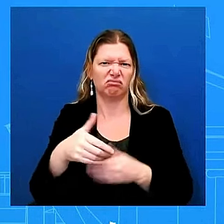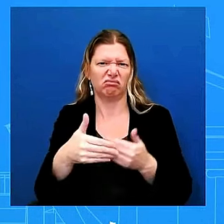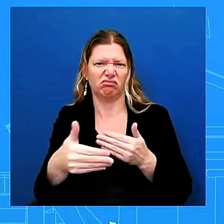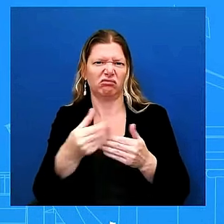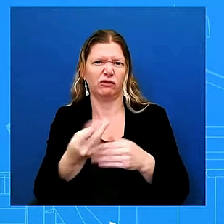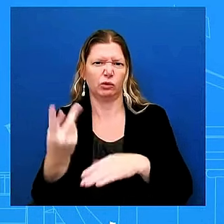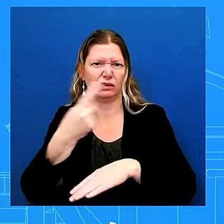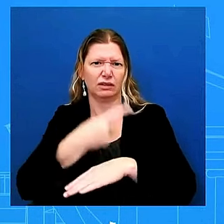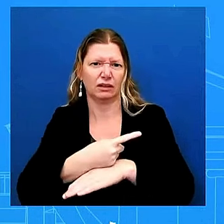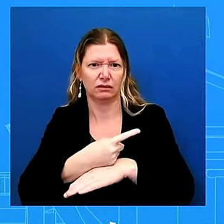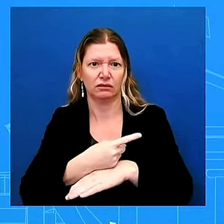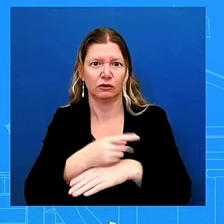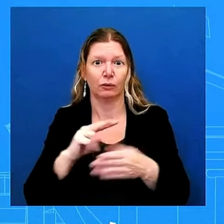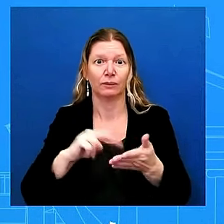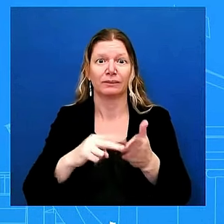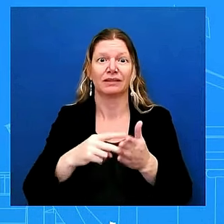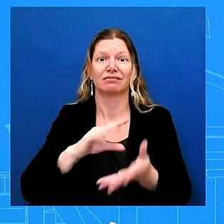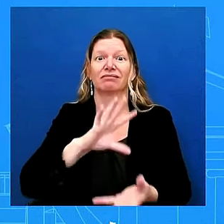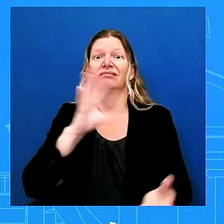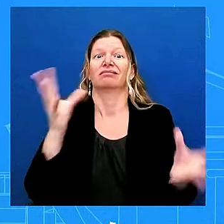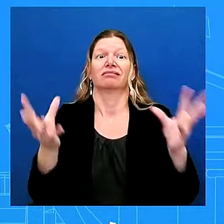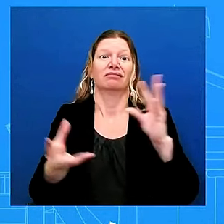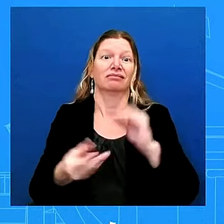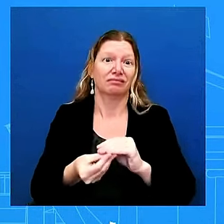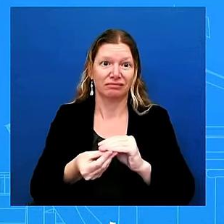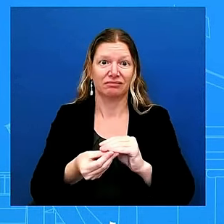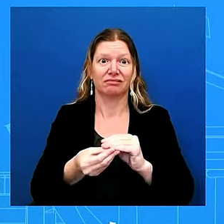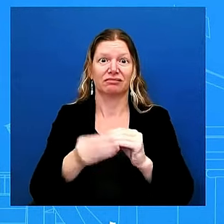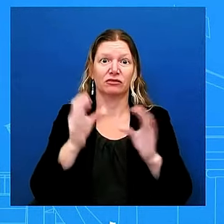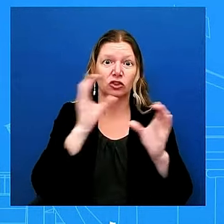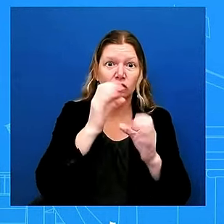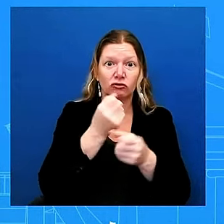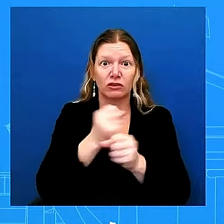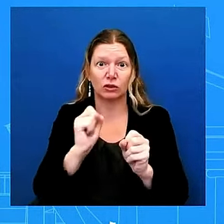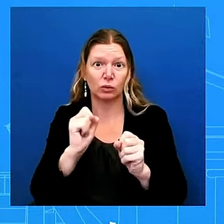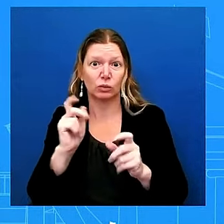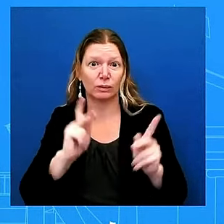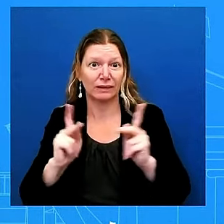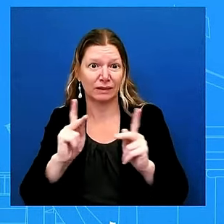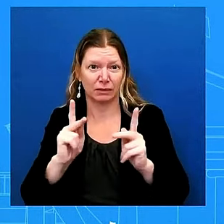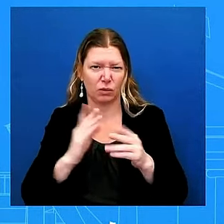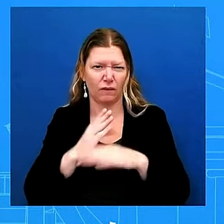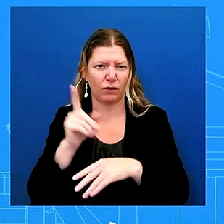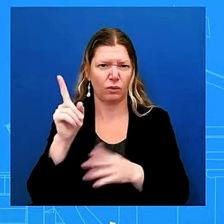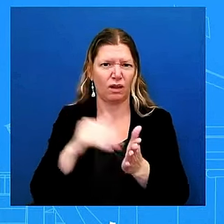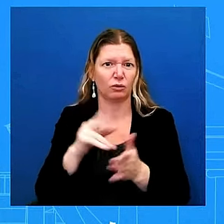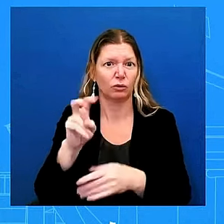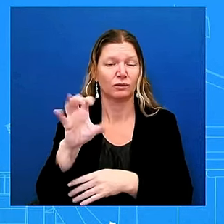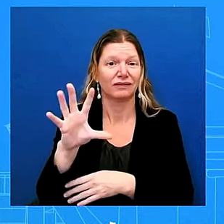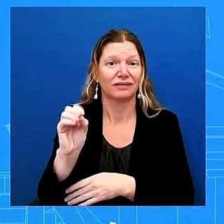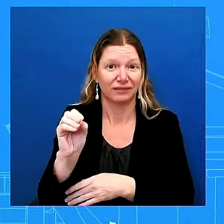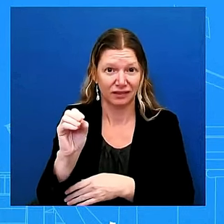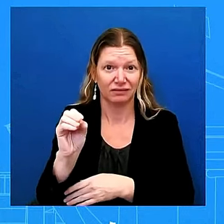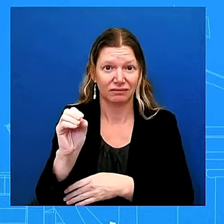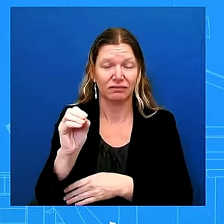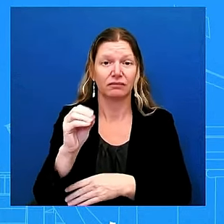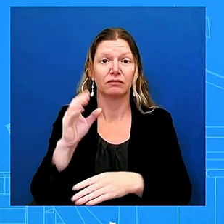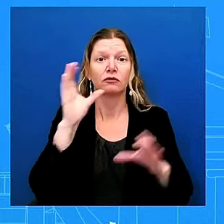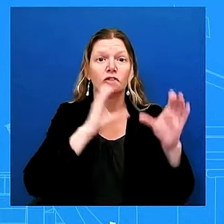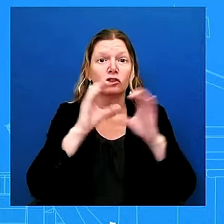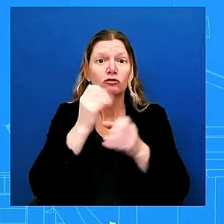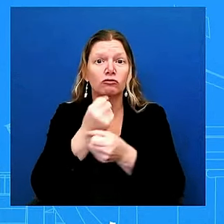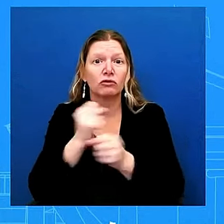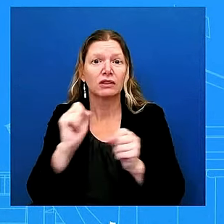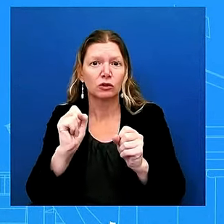and as search and rescue missions in other states wind down these teams are focusing on the areas of greatest need